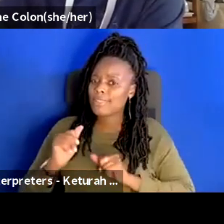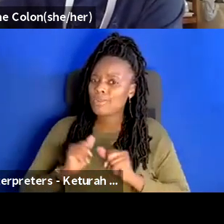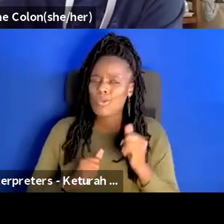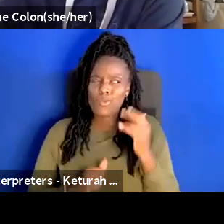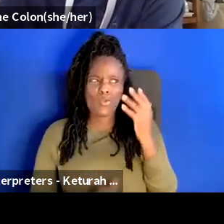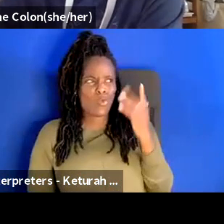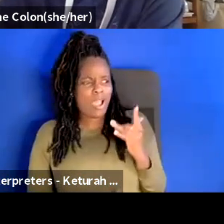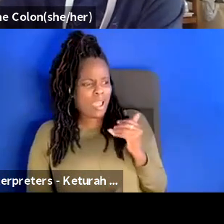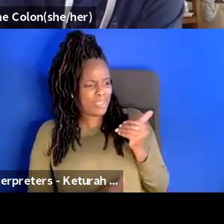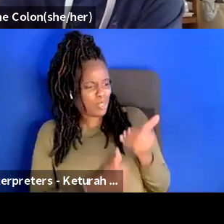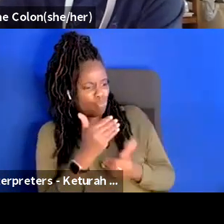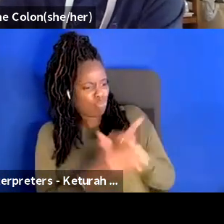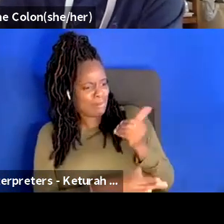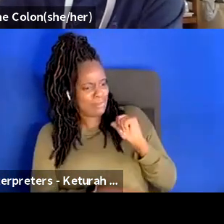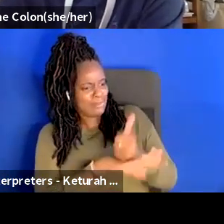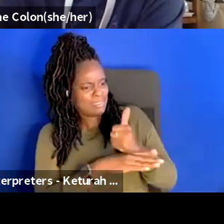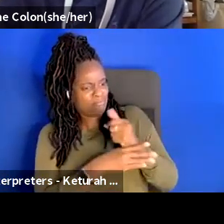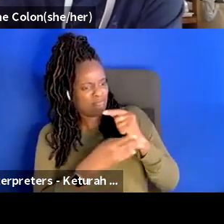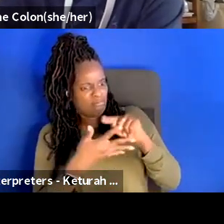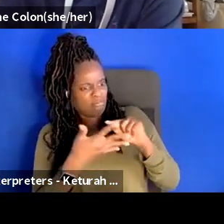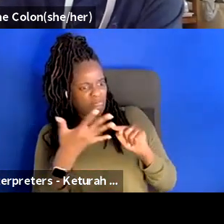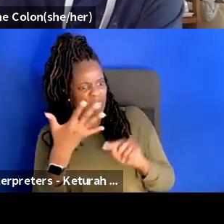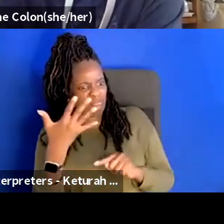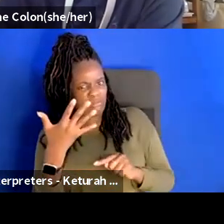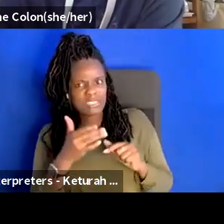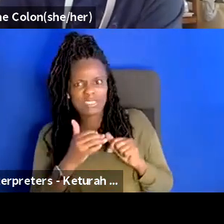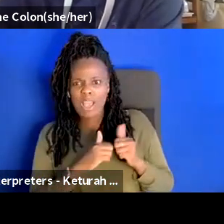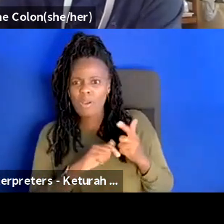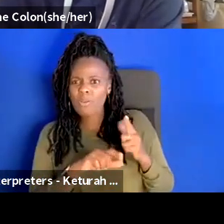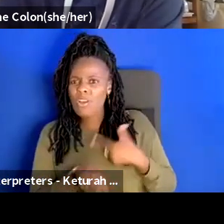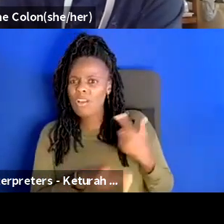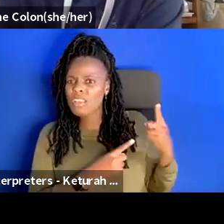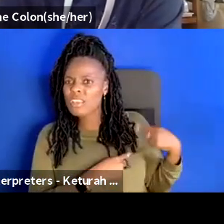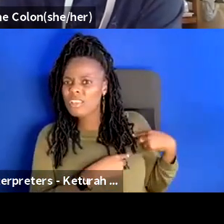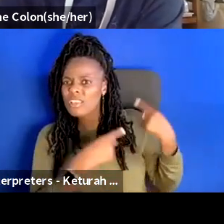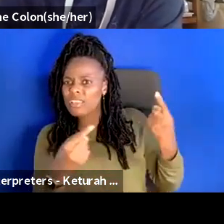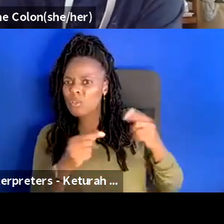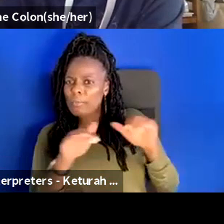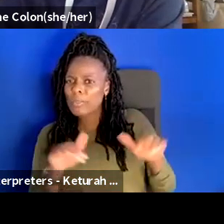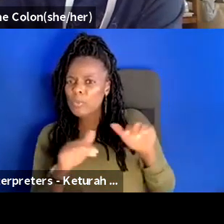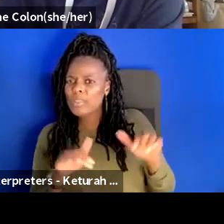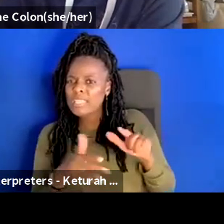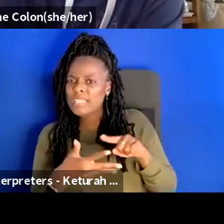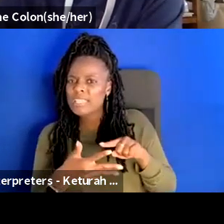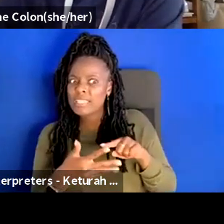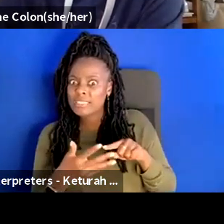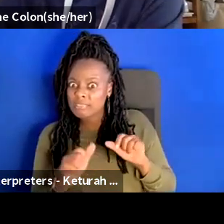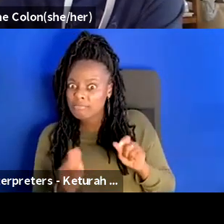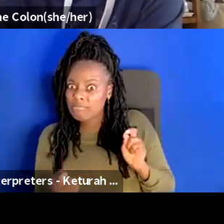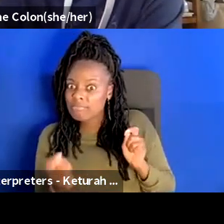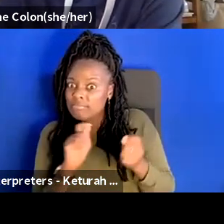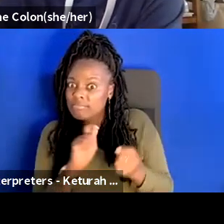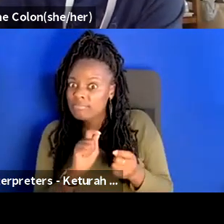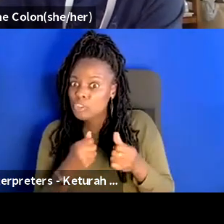this way how long have we been doing it this way is there a different way is we can do it um